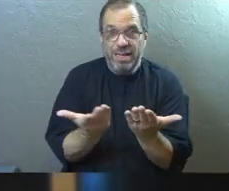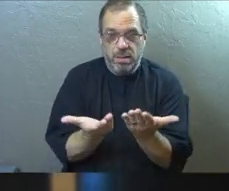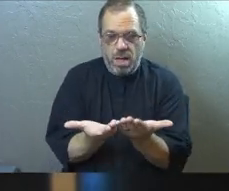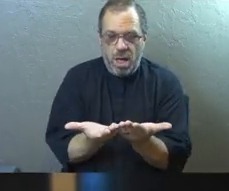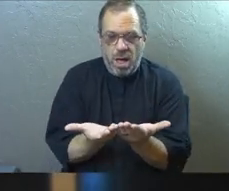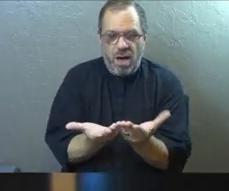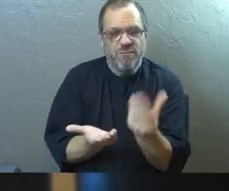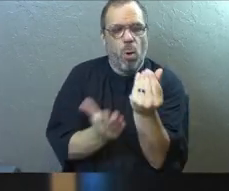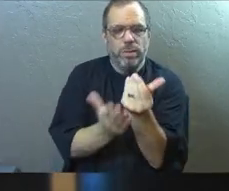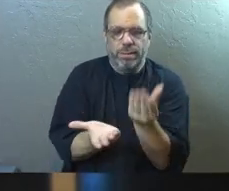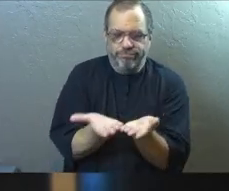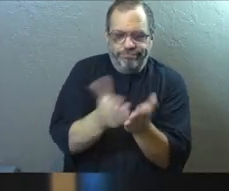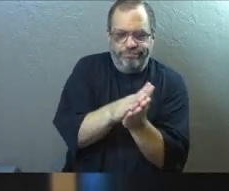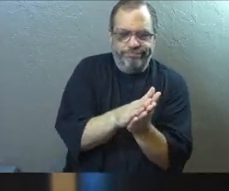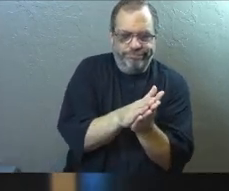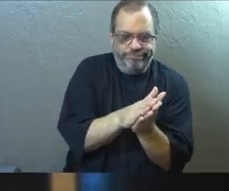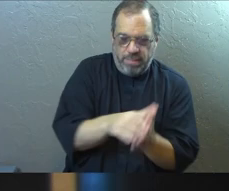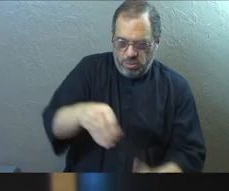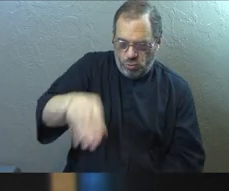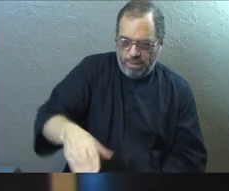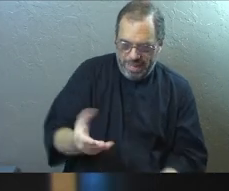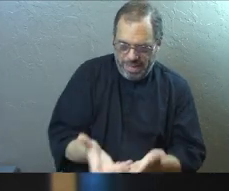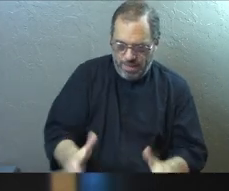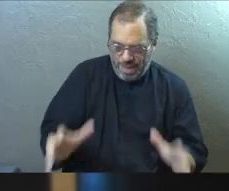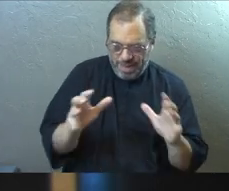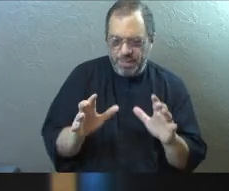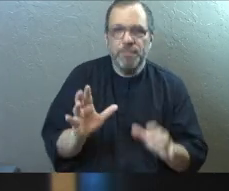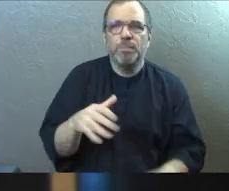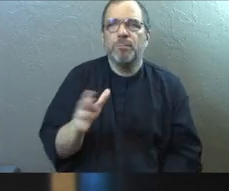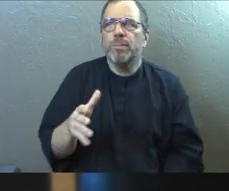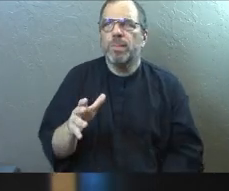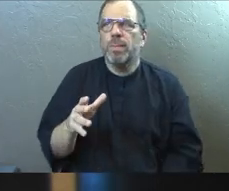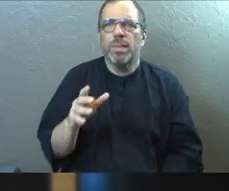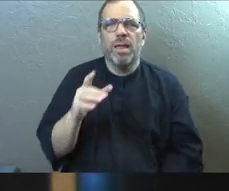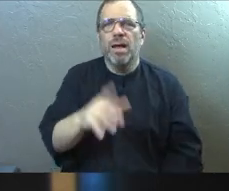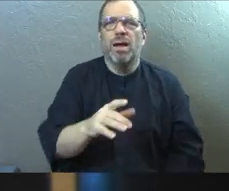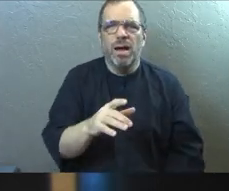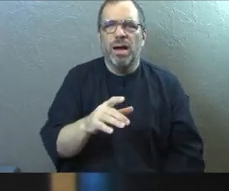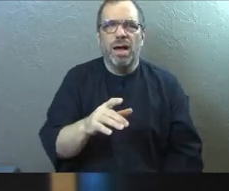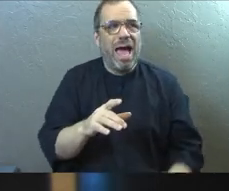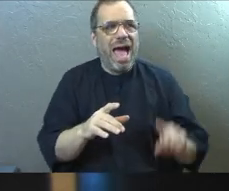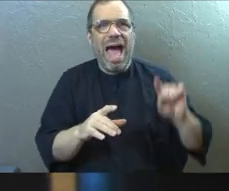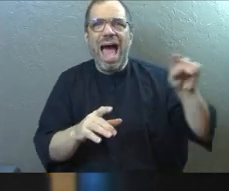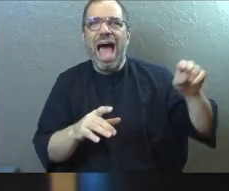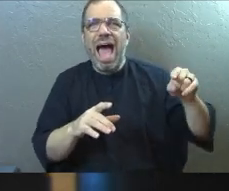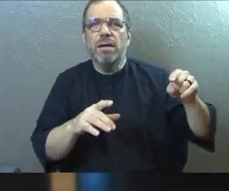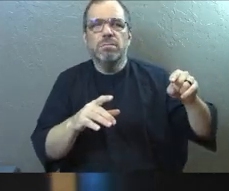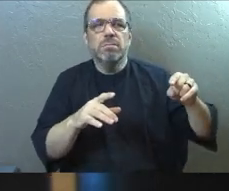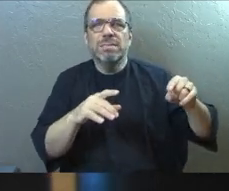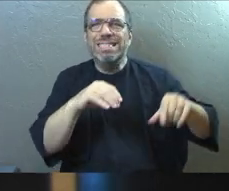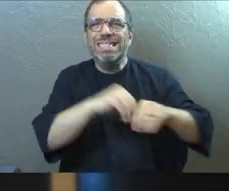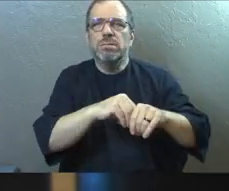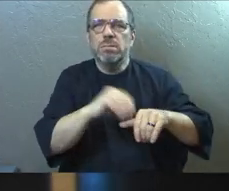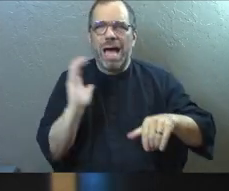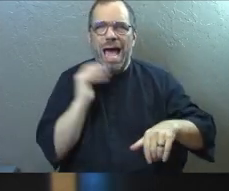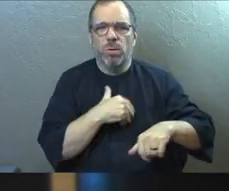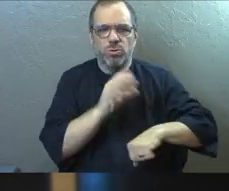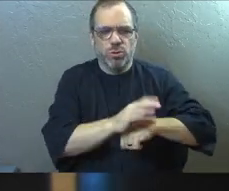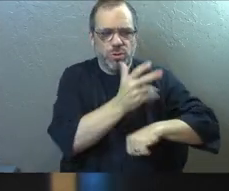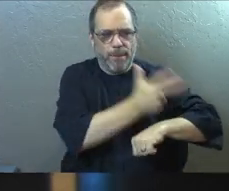these baskets. And here's what we've decided to do. We've got a fire burning down in the patio.